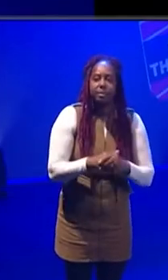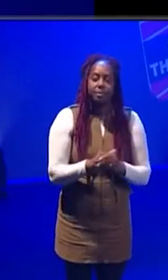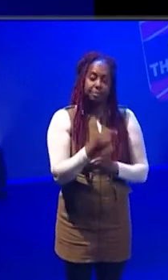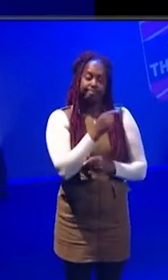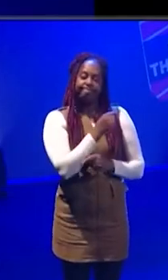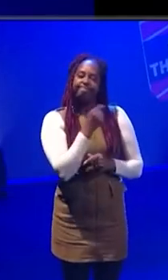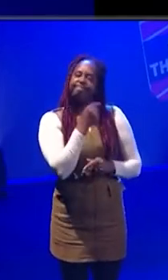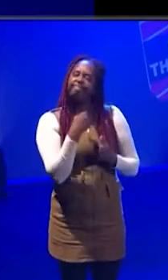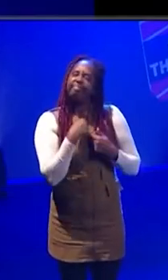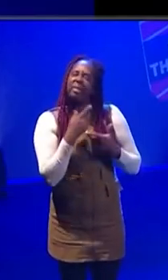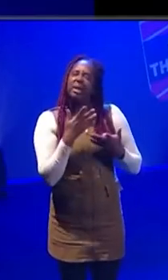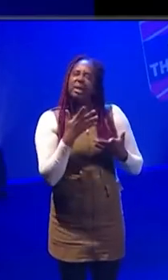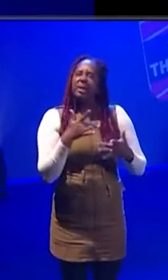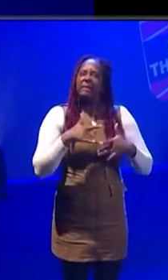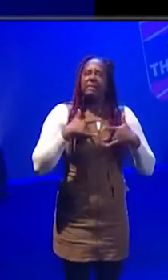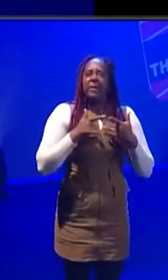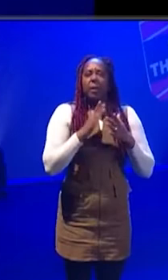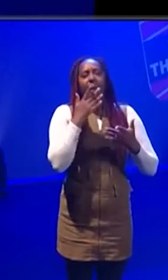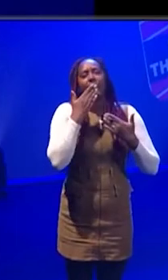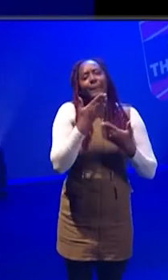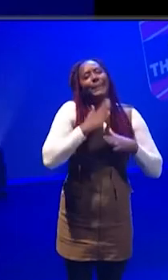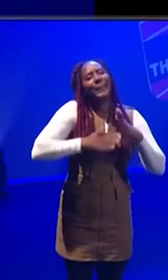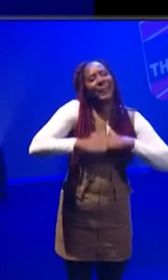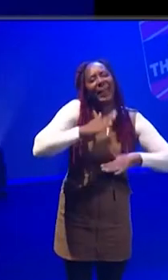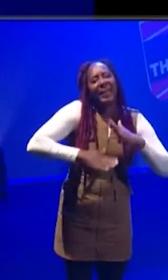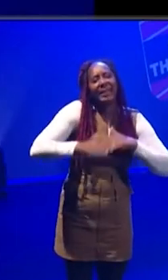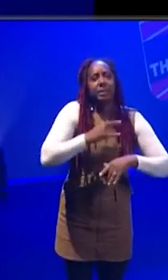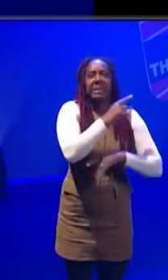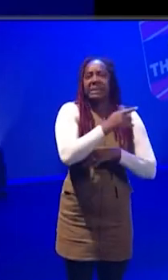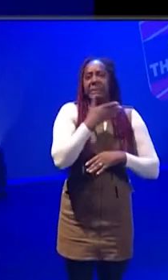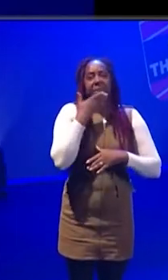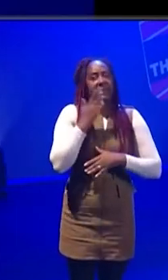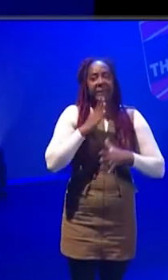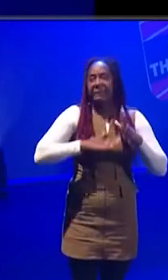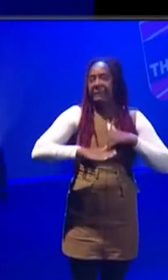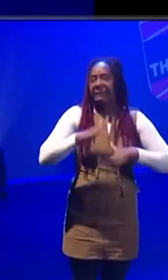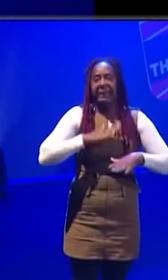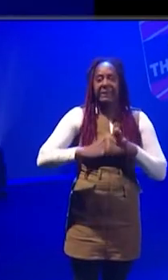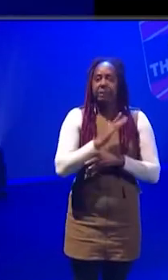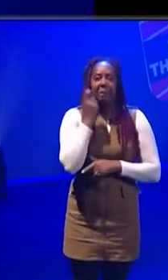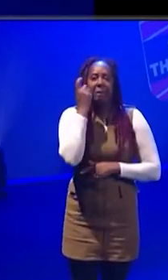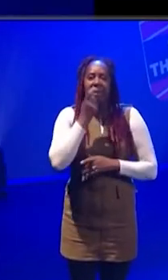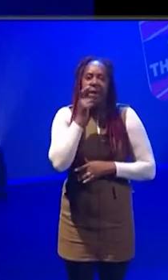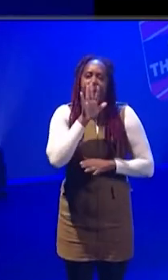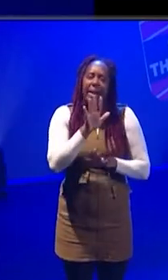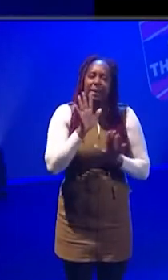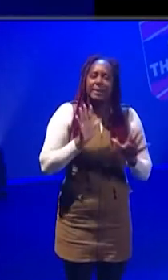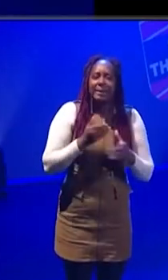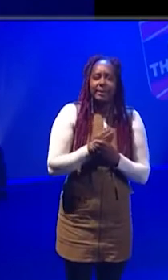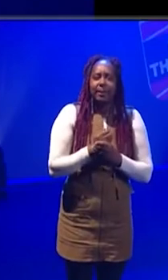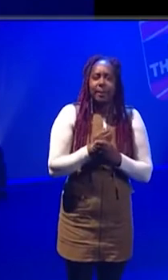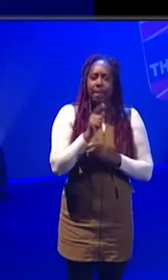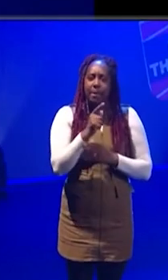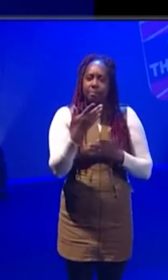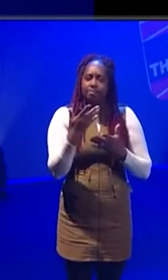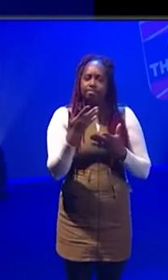I feel hypocritical to say be patient because I am the most impatient person. But there's something about acknowledging that that is